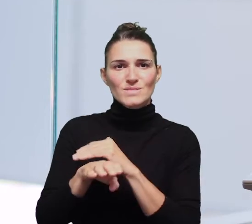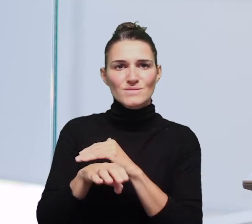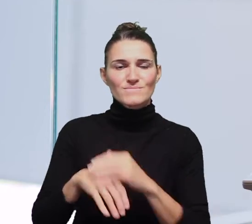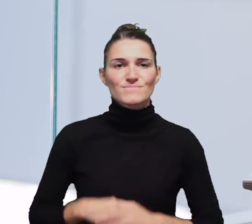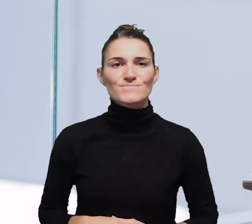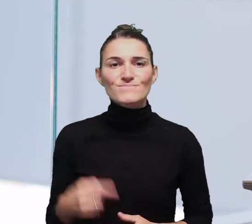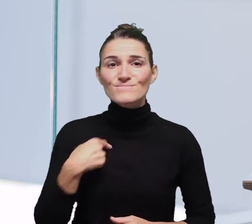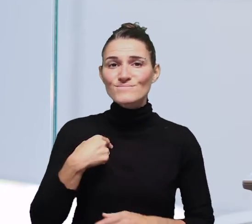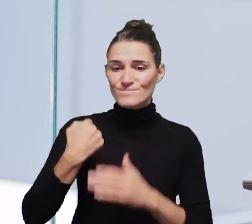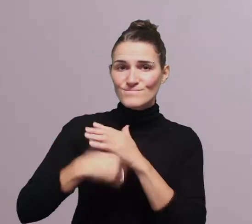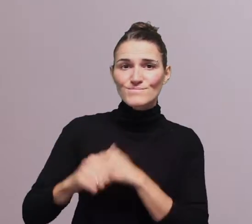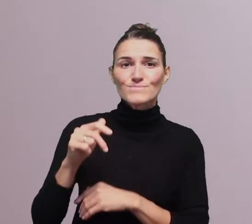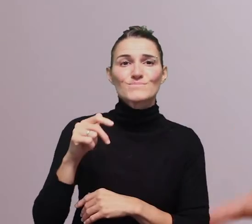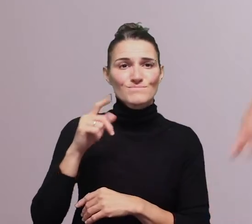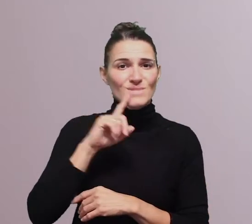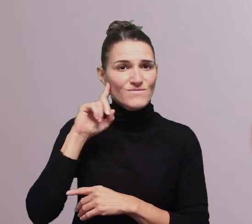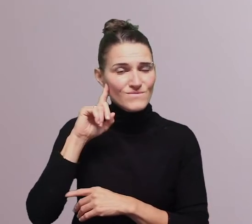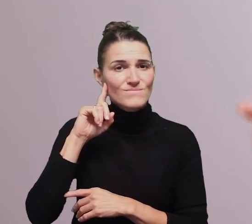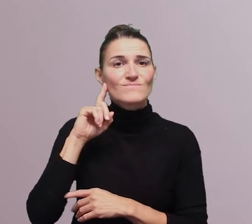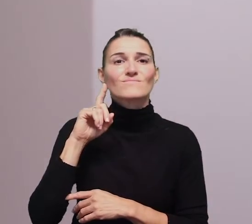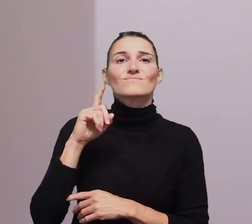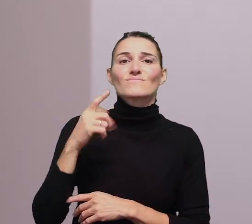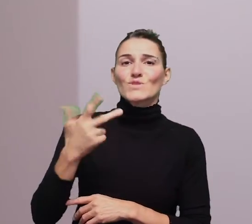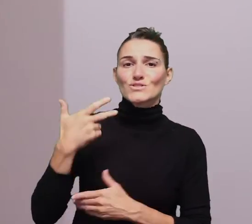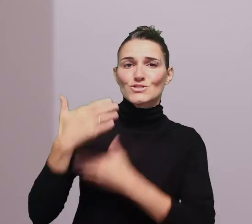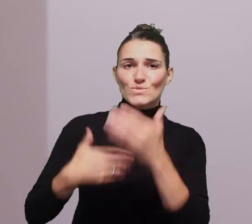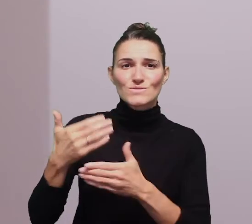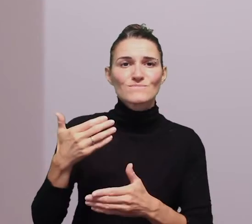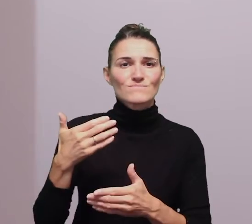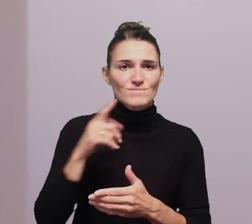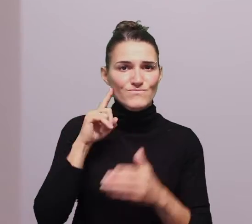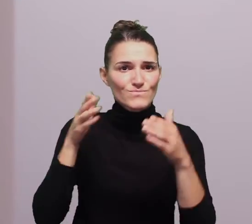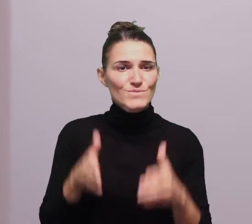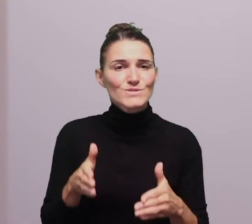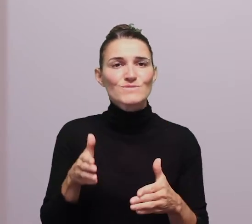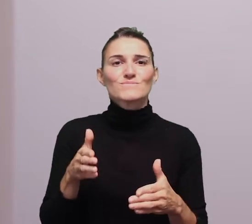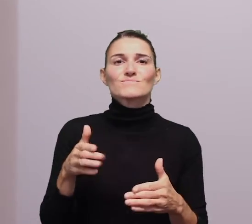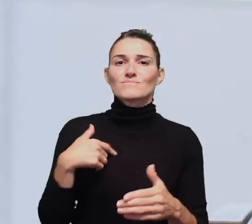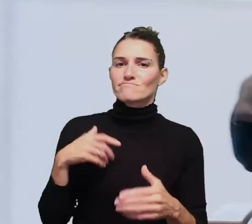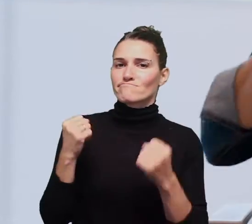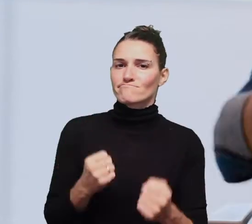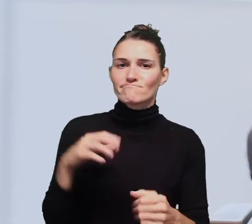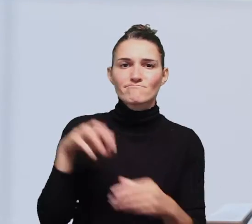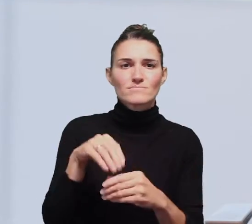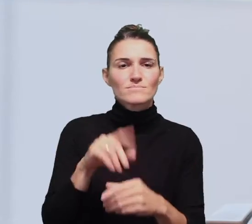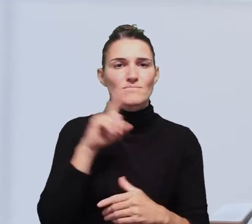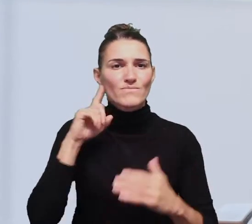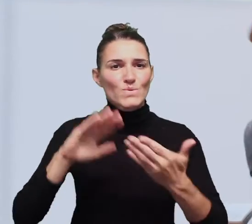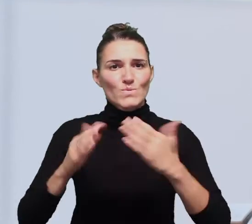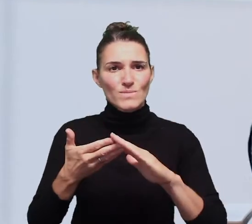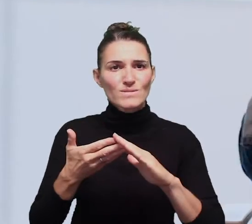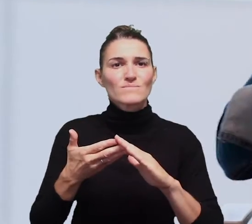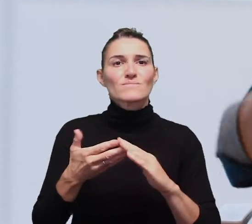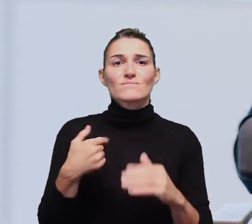Communication Accessibility. I was born deaf and I am a third-generation deaf person, so I am strongly involved